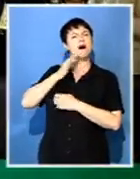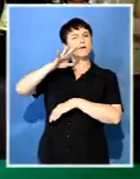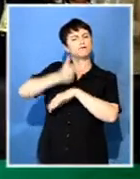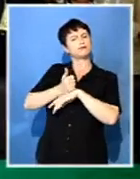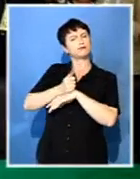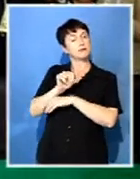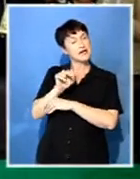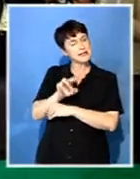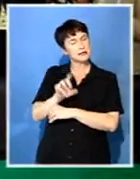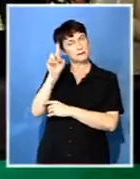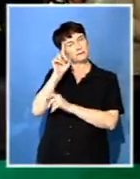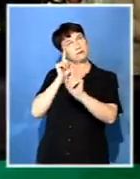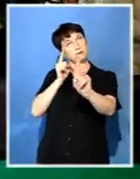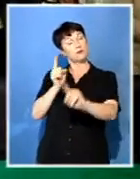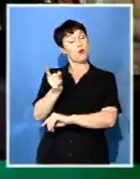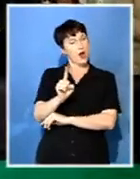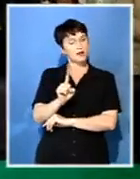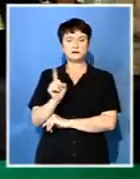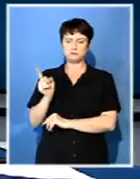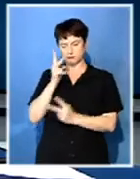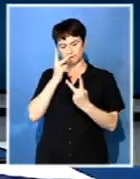SABC News, Willow Vale, Eastern Cape.